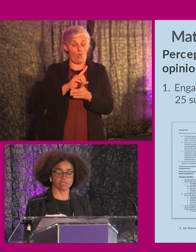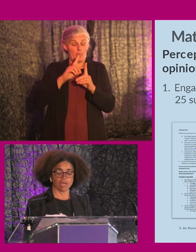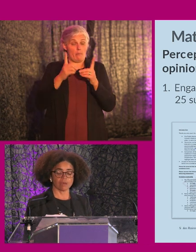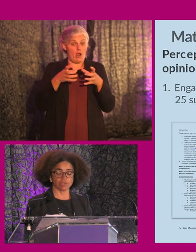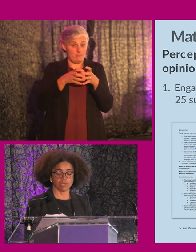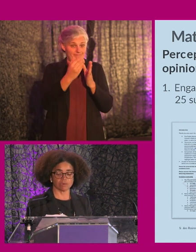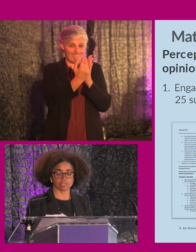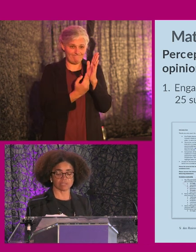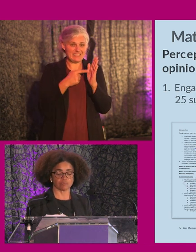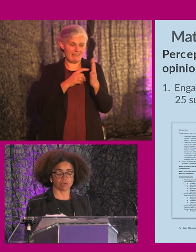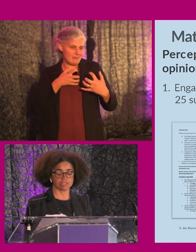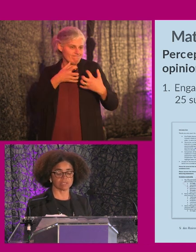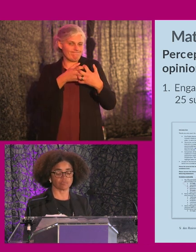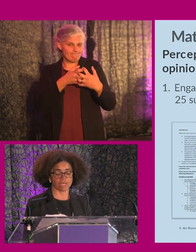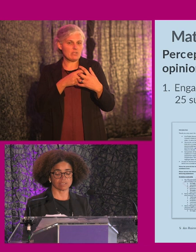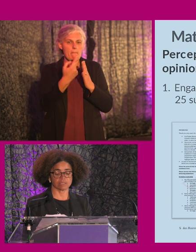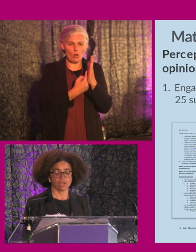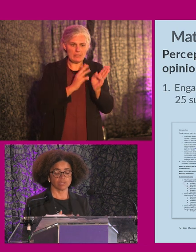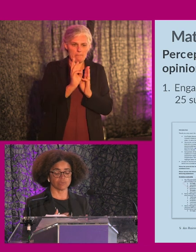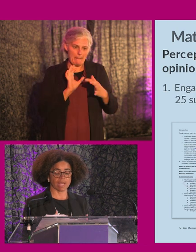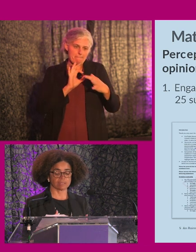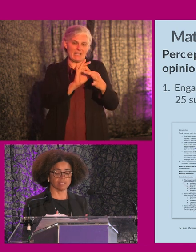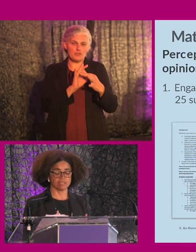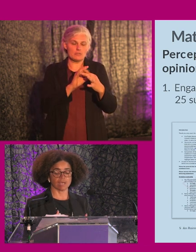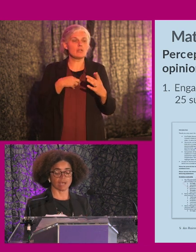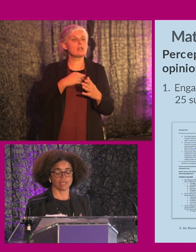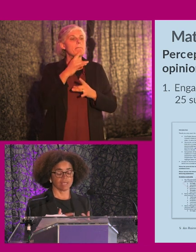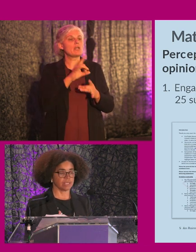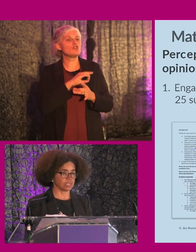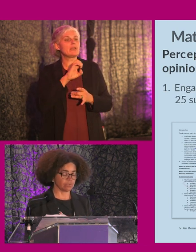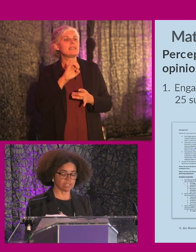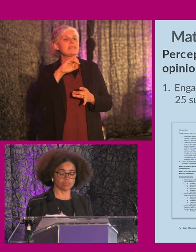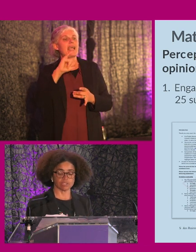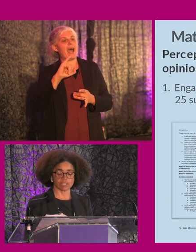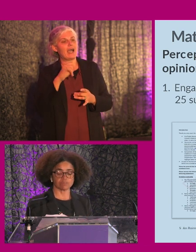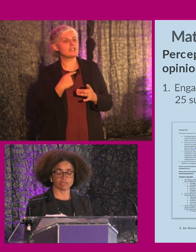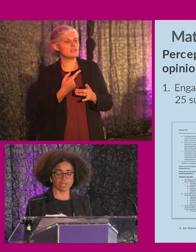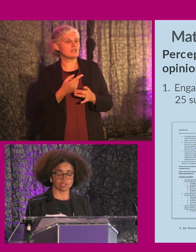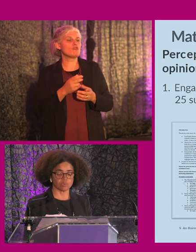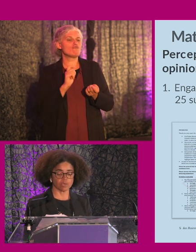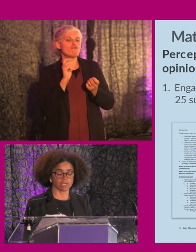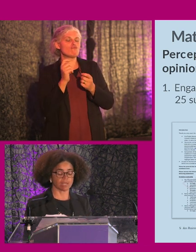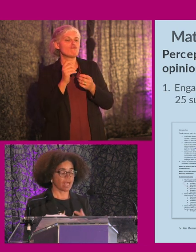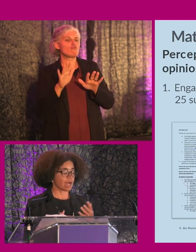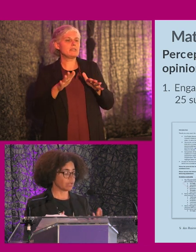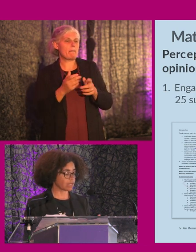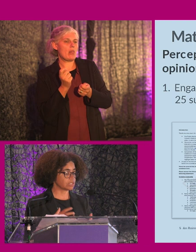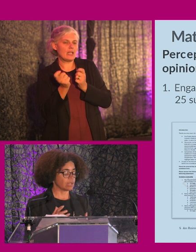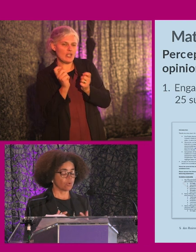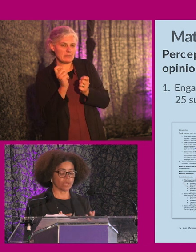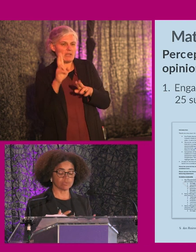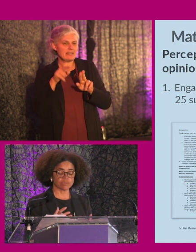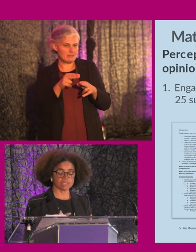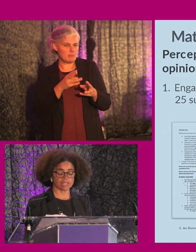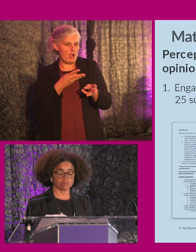department have a coherent set of policies and practices to enhance EDI, EG, reasonable adjustments, flexible working. And we actually